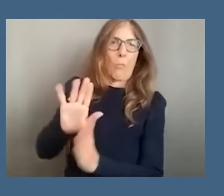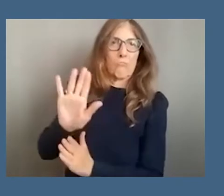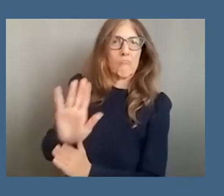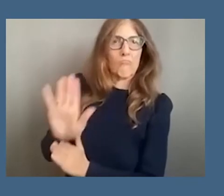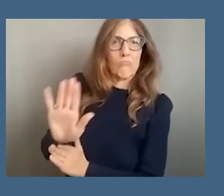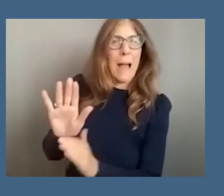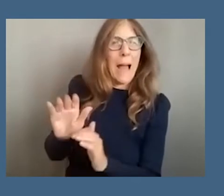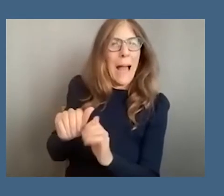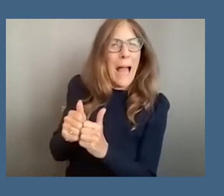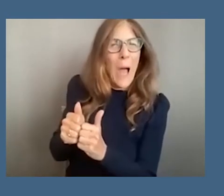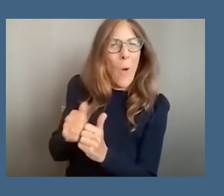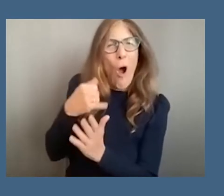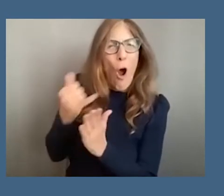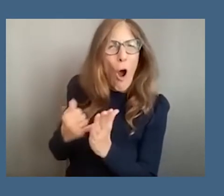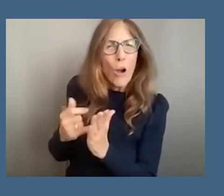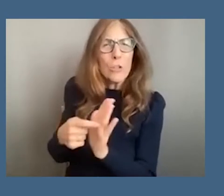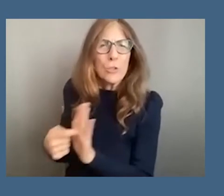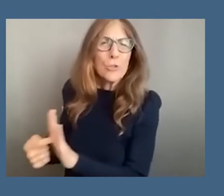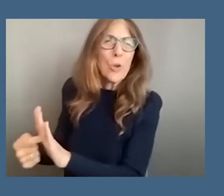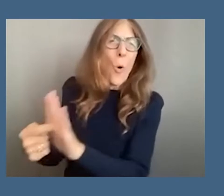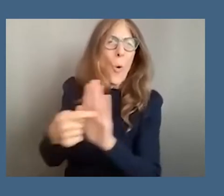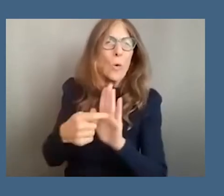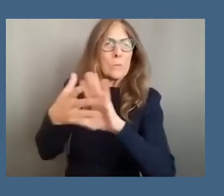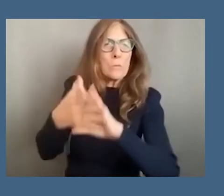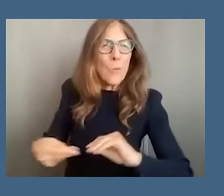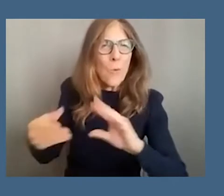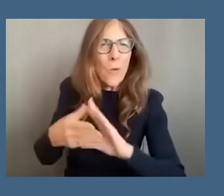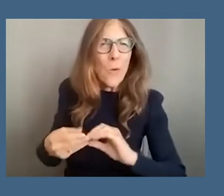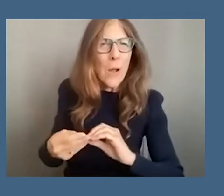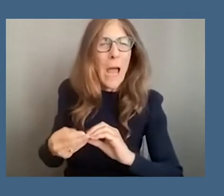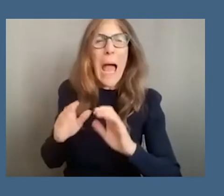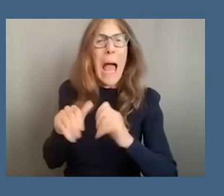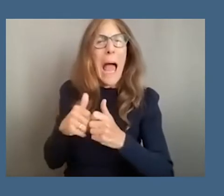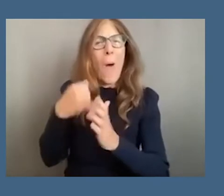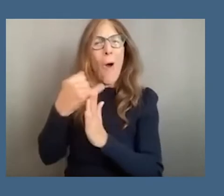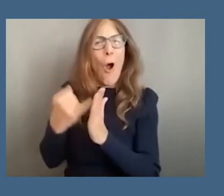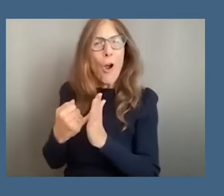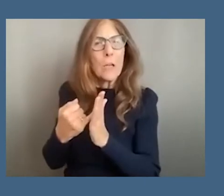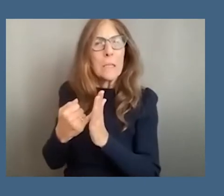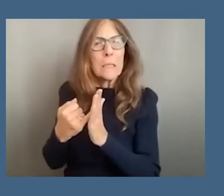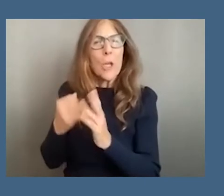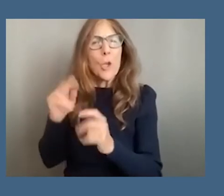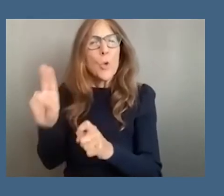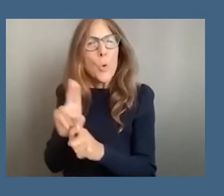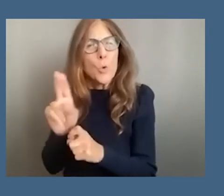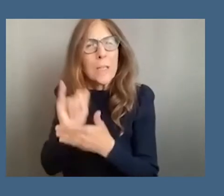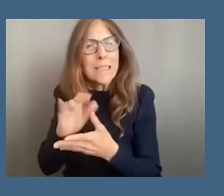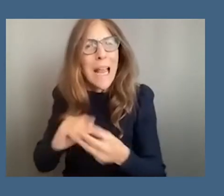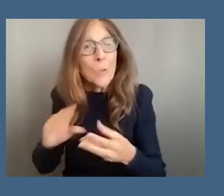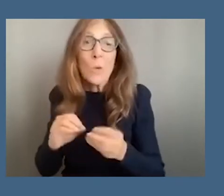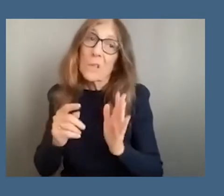imagines narratives and the way in which it uses narratives sometimes stereotype